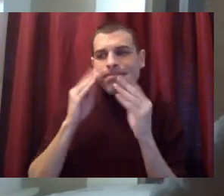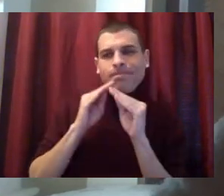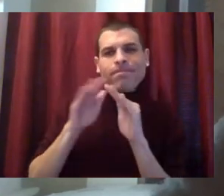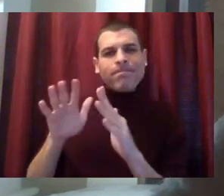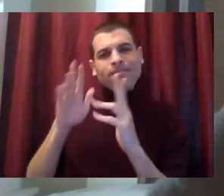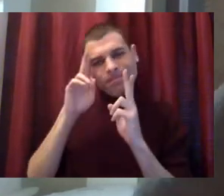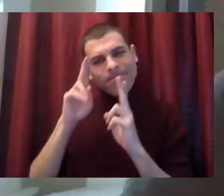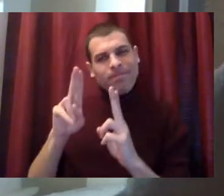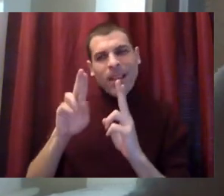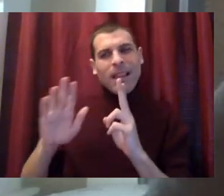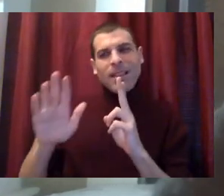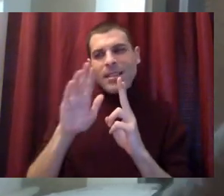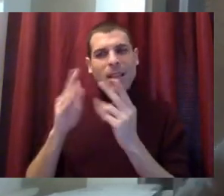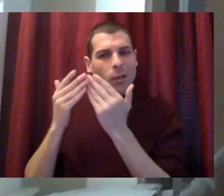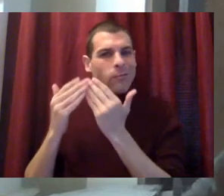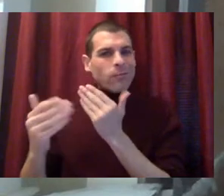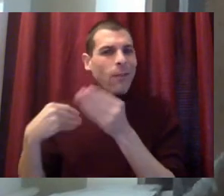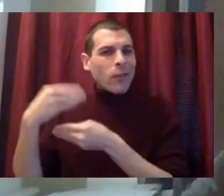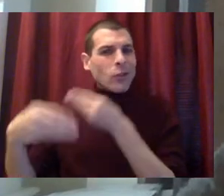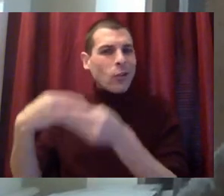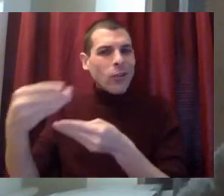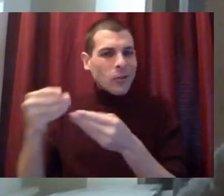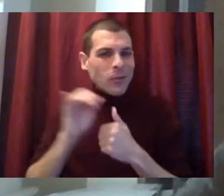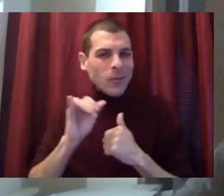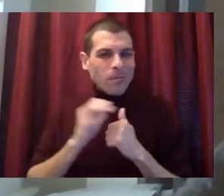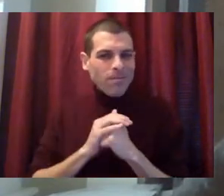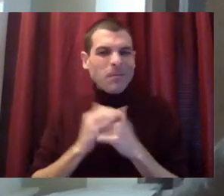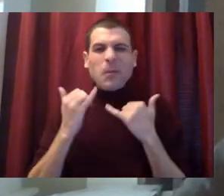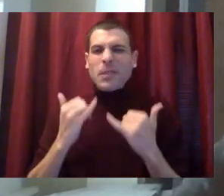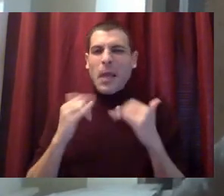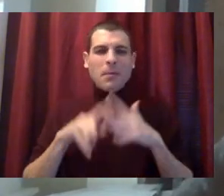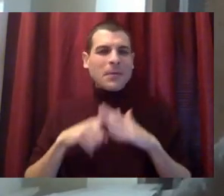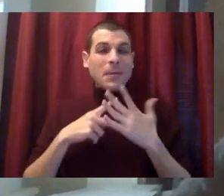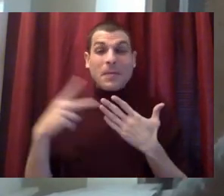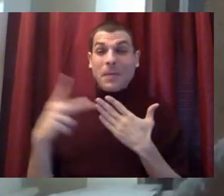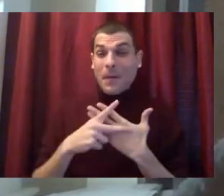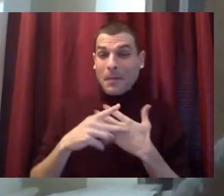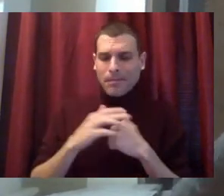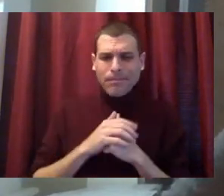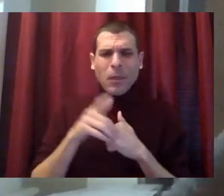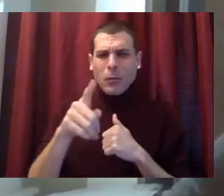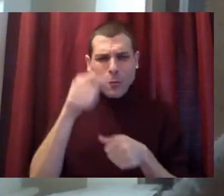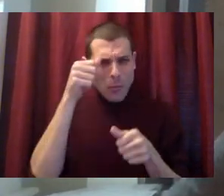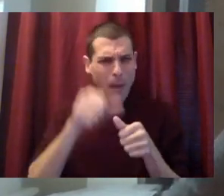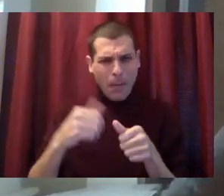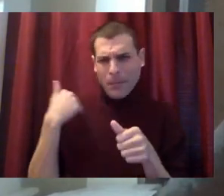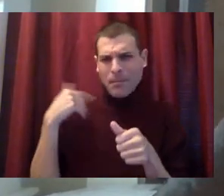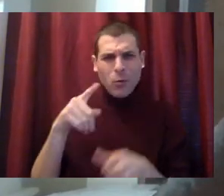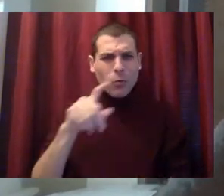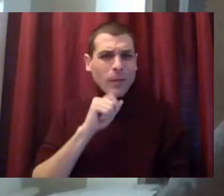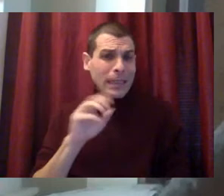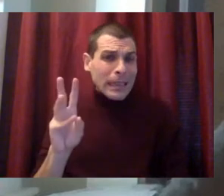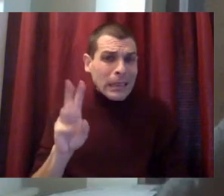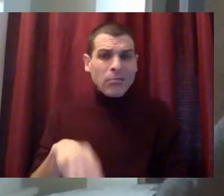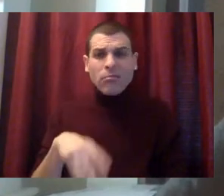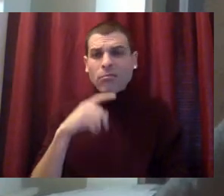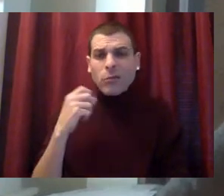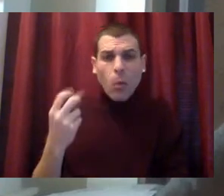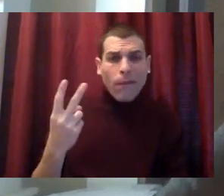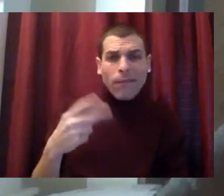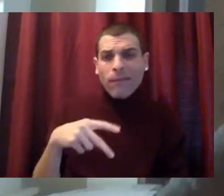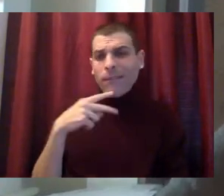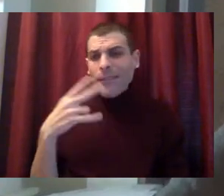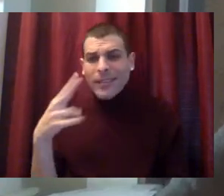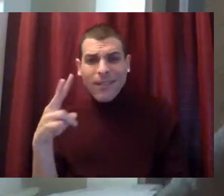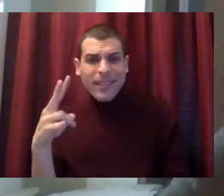On to the program. Do you remember what it was like to be 6 or 12 or 17? Each year of your